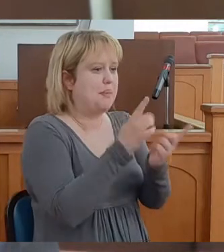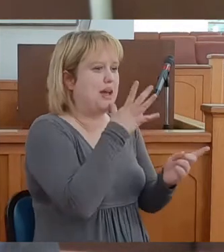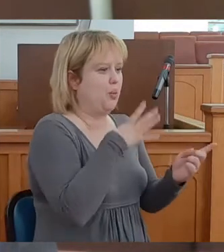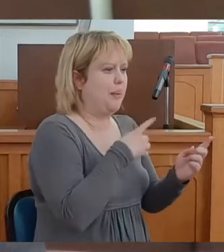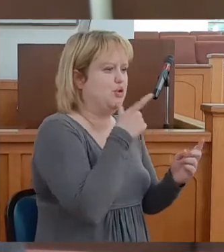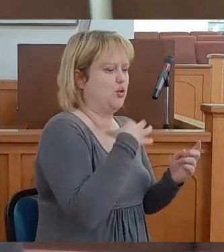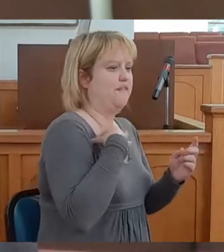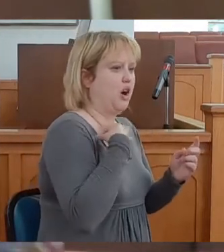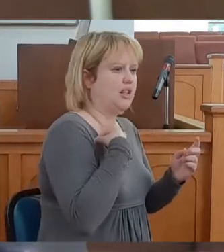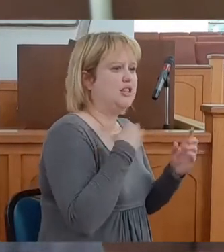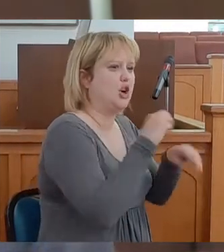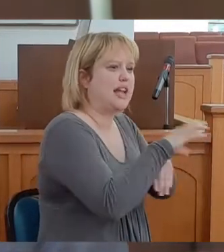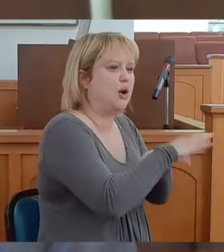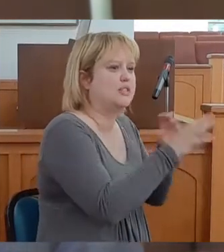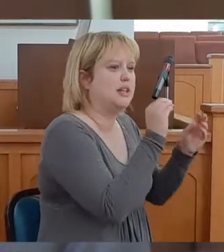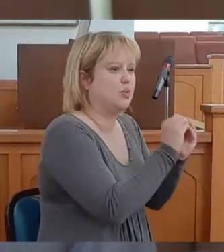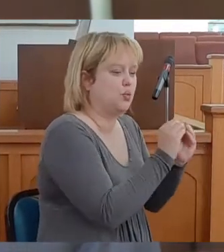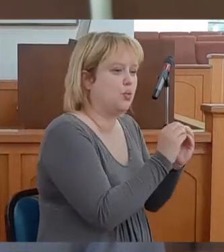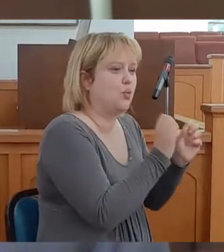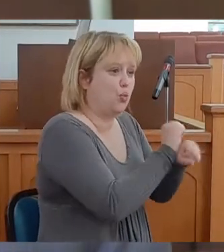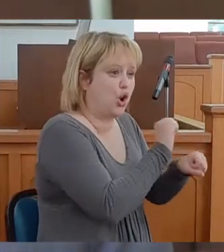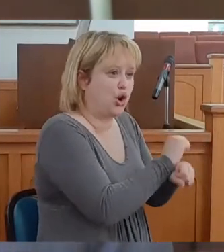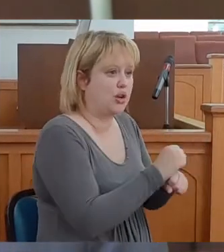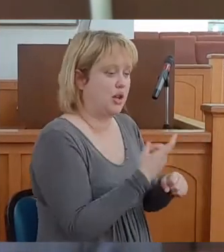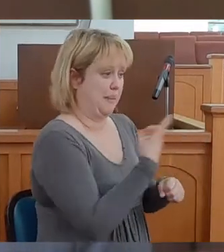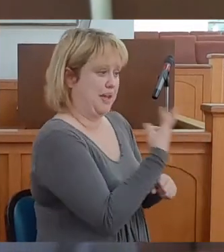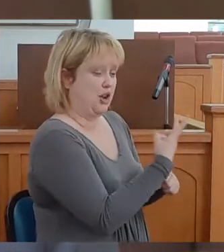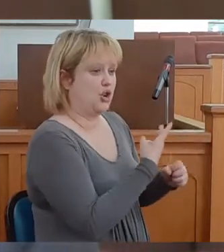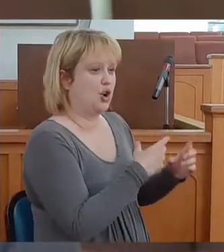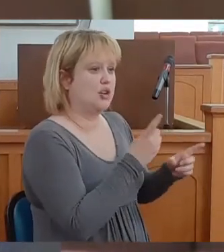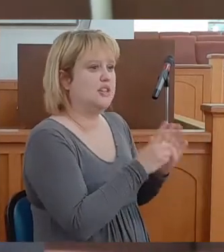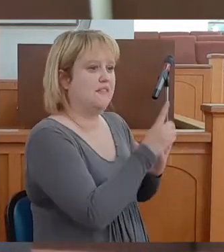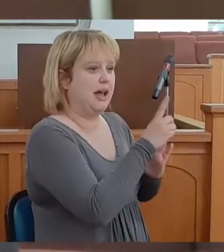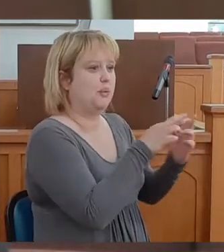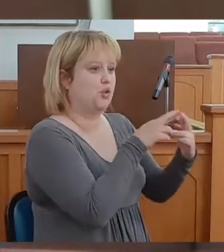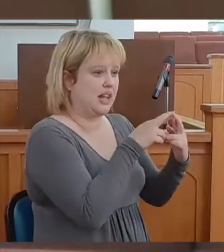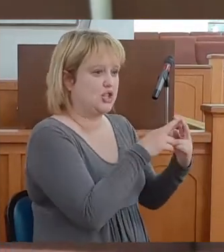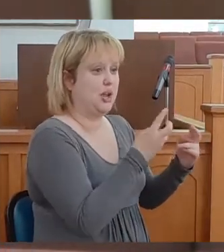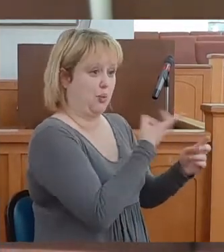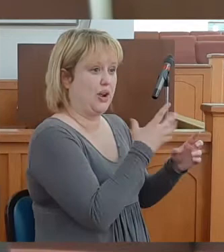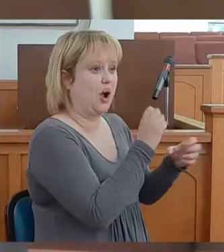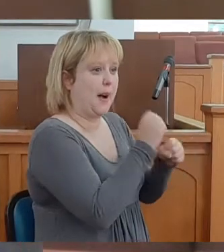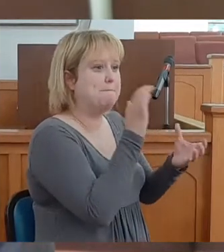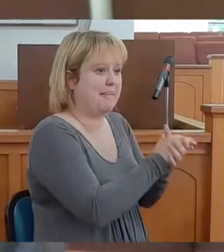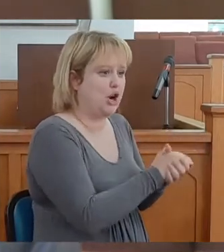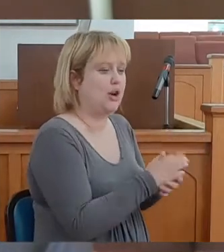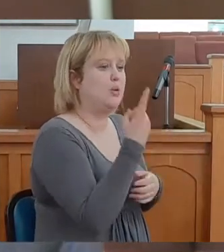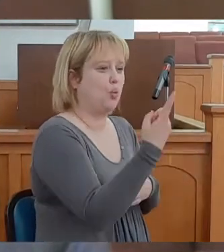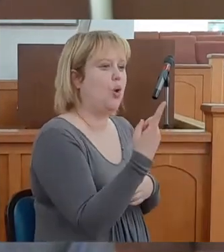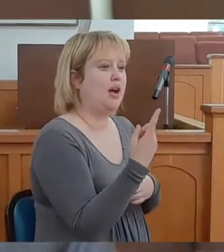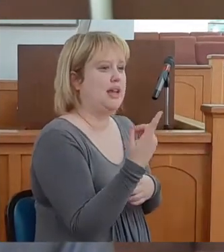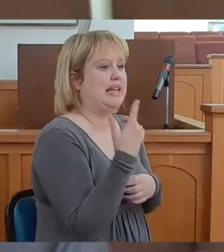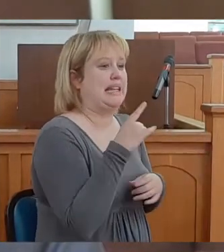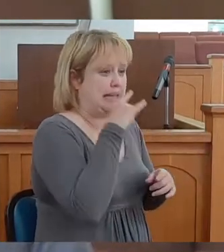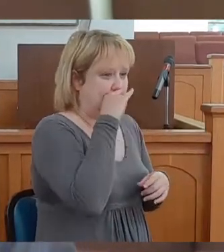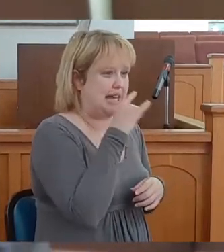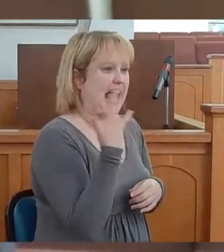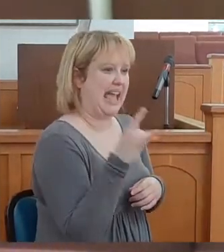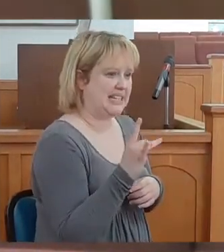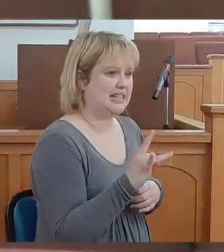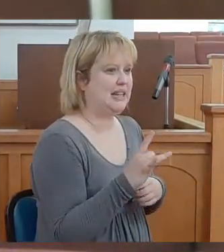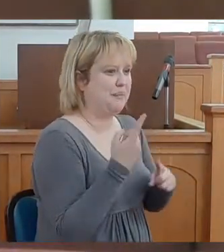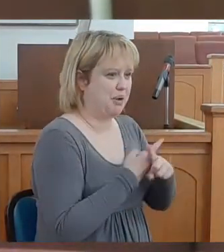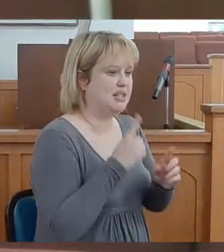counseling work. We developed a relationship and we got married. One kid, 18 months later, she